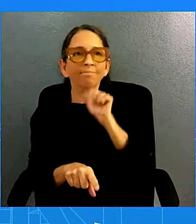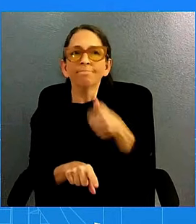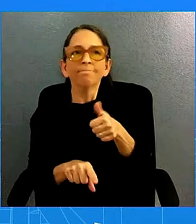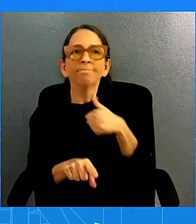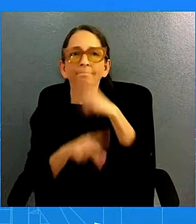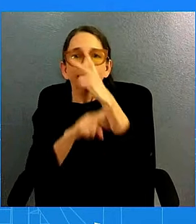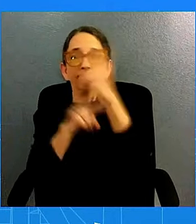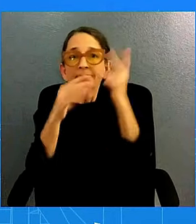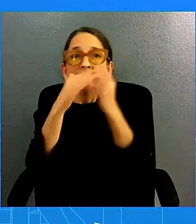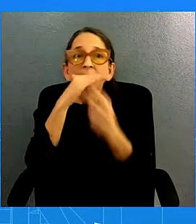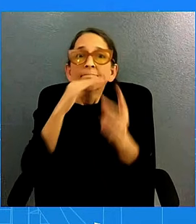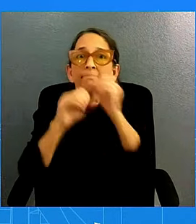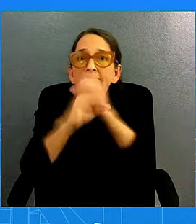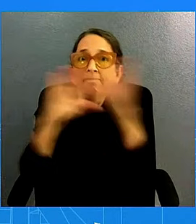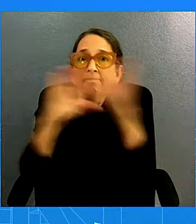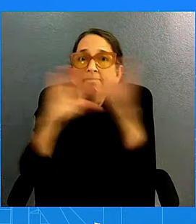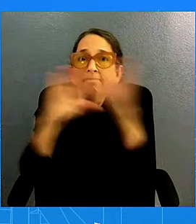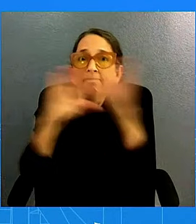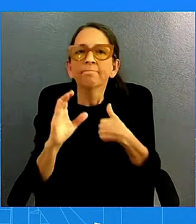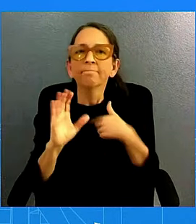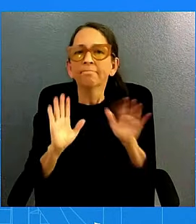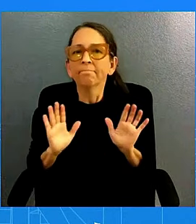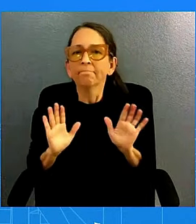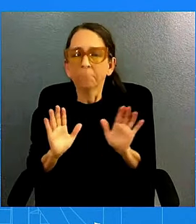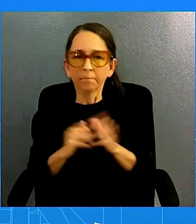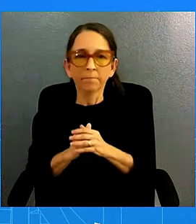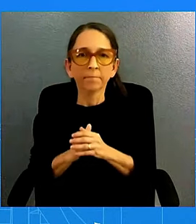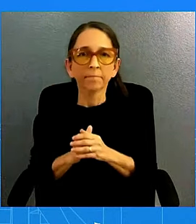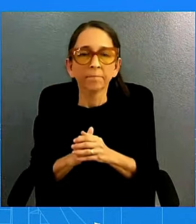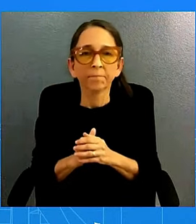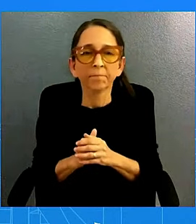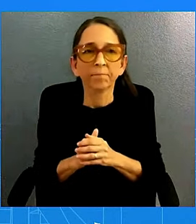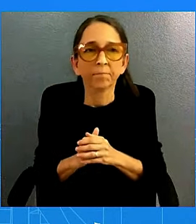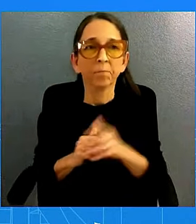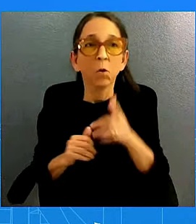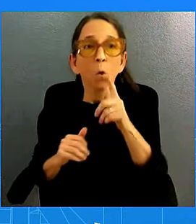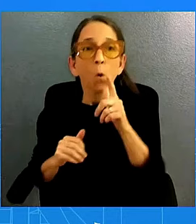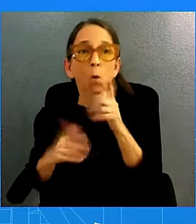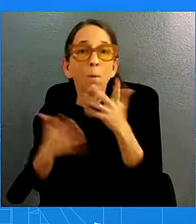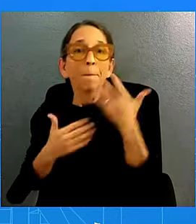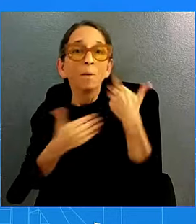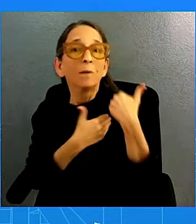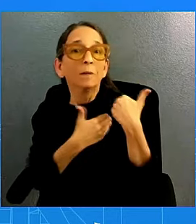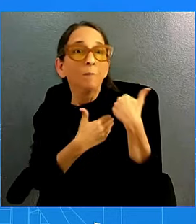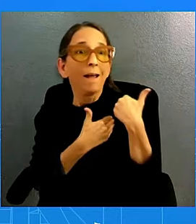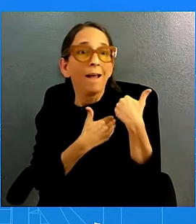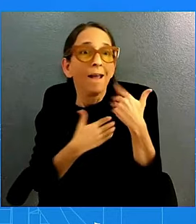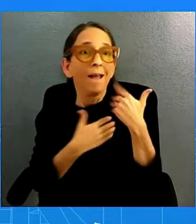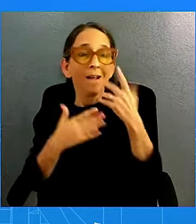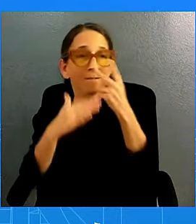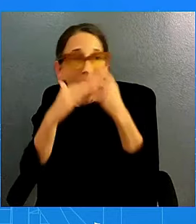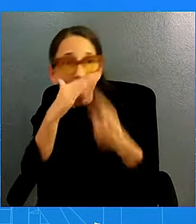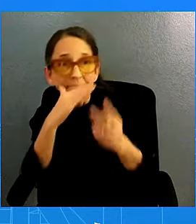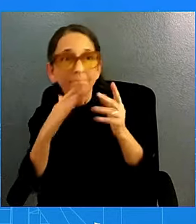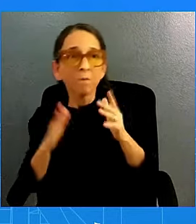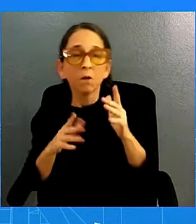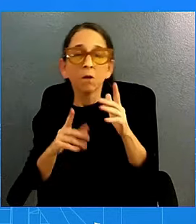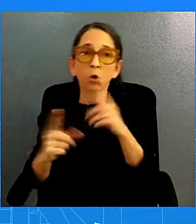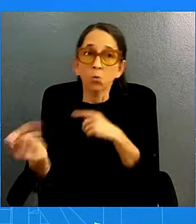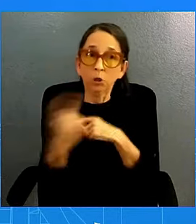happen or who might be responsible. Is there any current intelligence assessment as to who was responsible?